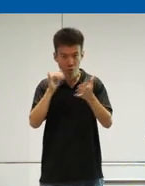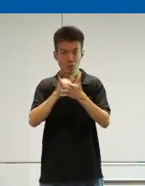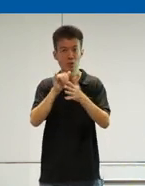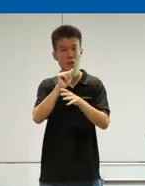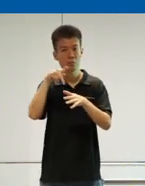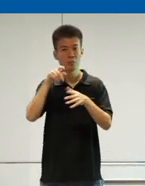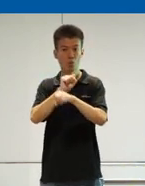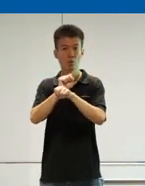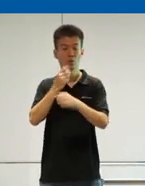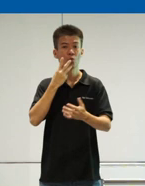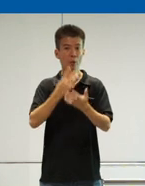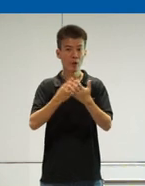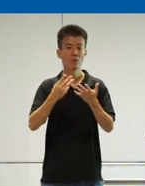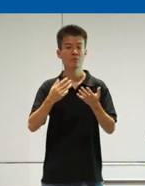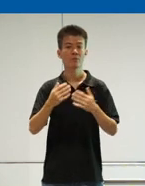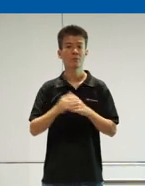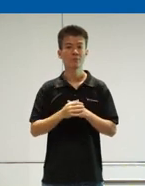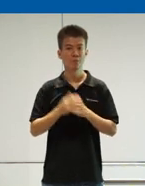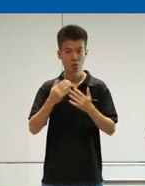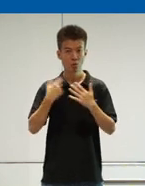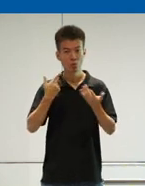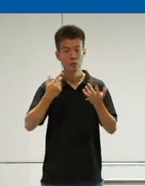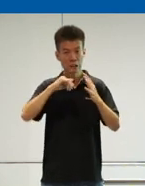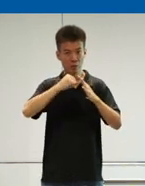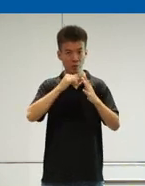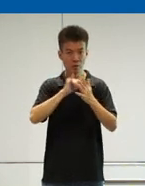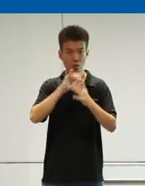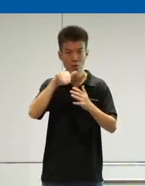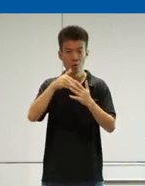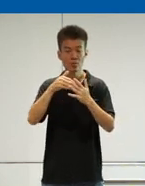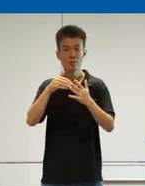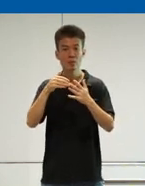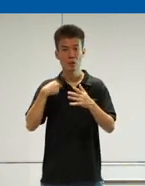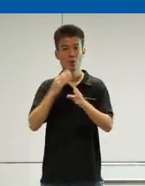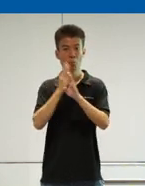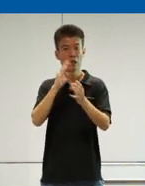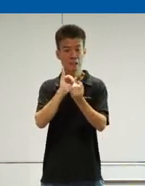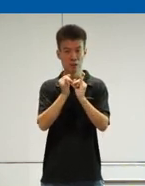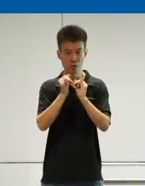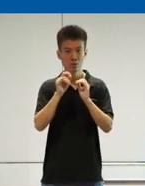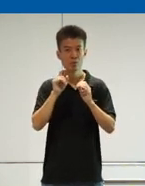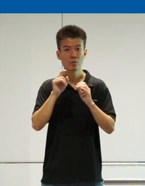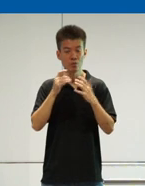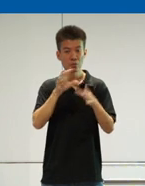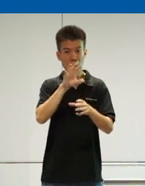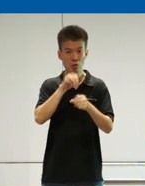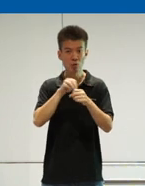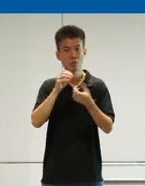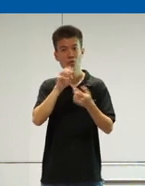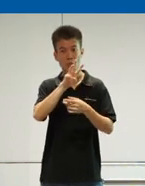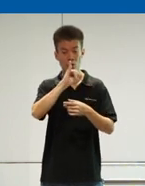is working well, before we actually implemented at all our bus interchanges, which includes